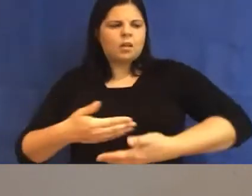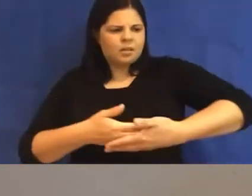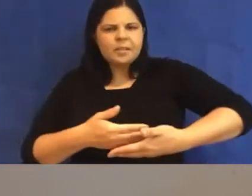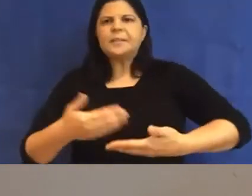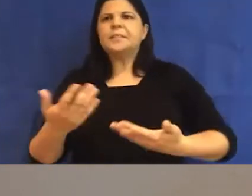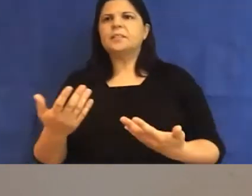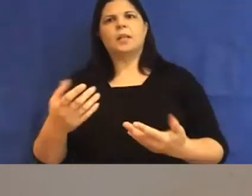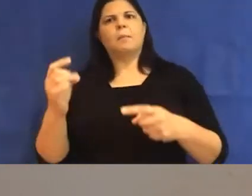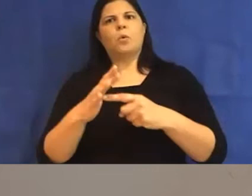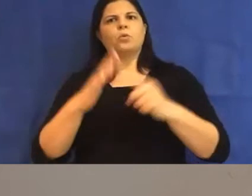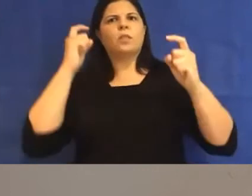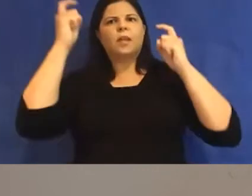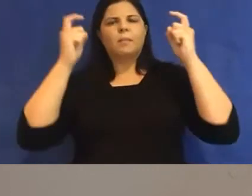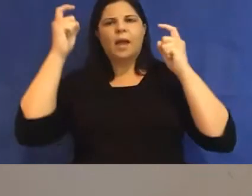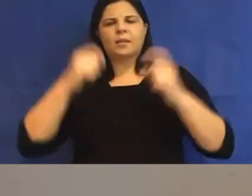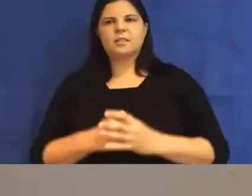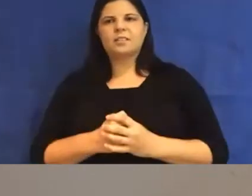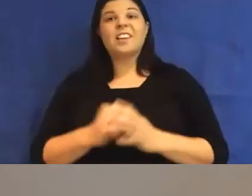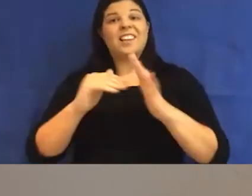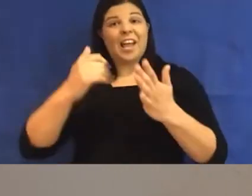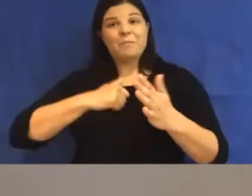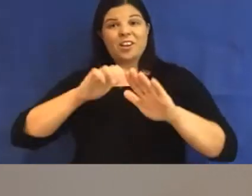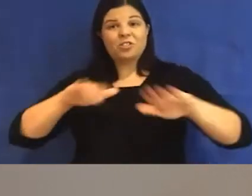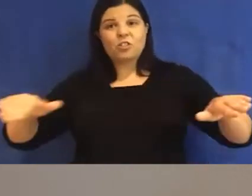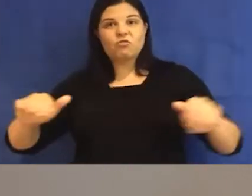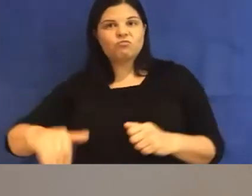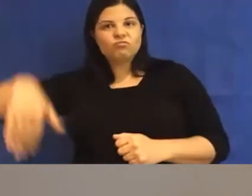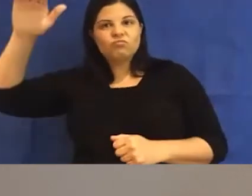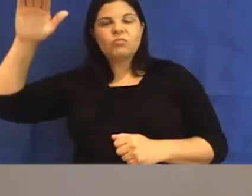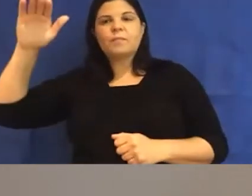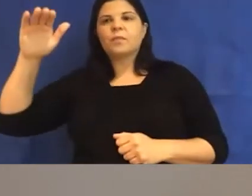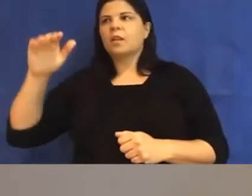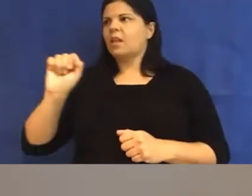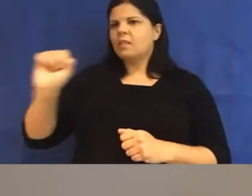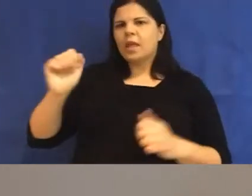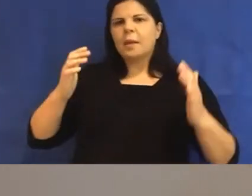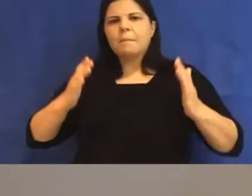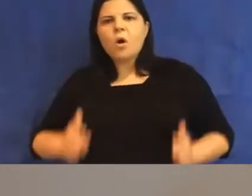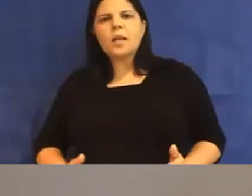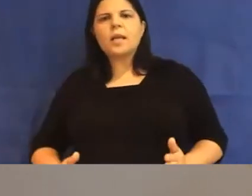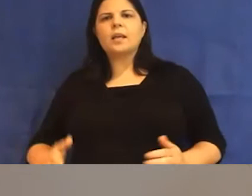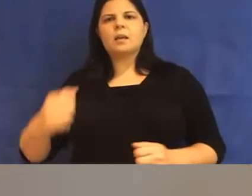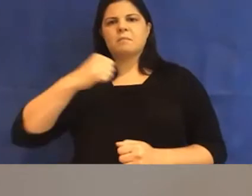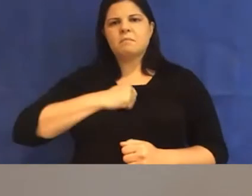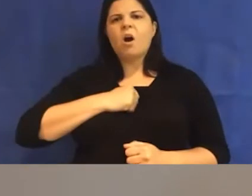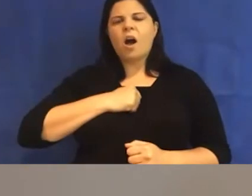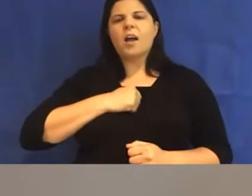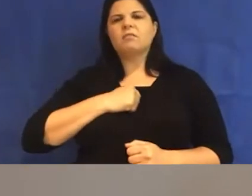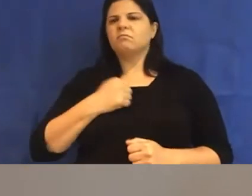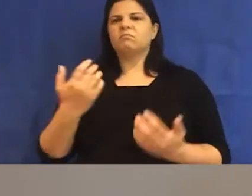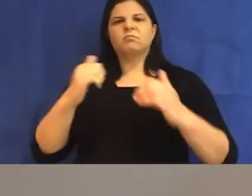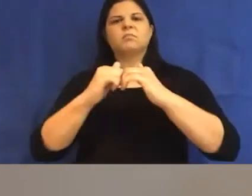But my children are grown up now. Their bodies and mine are intact, separate. We've become clean and proper bodies.